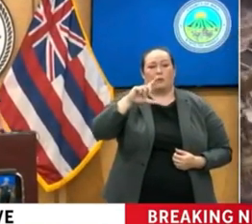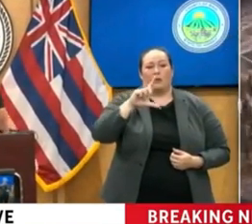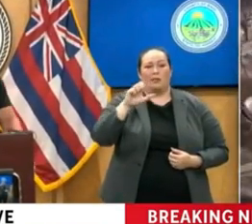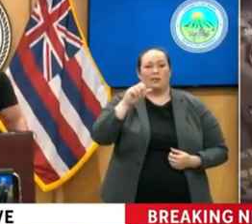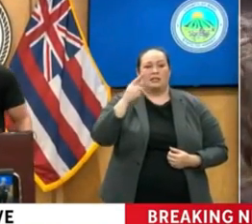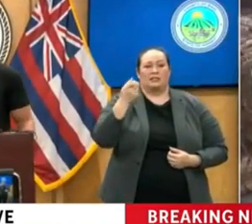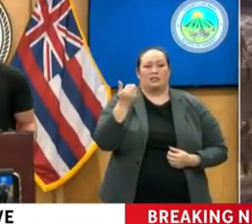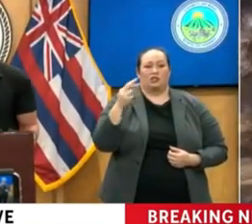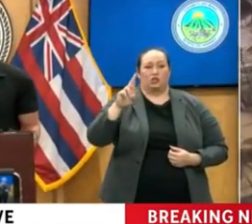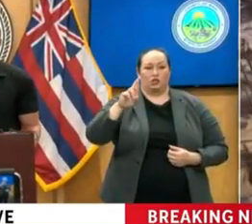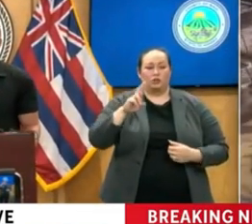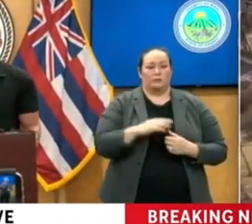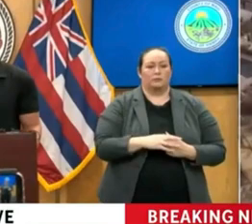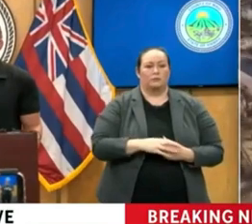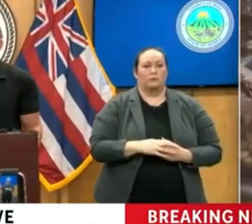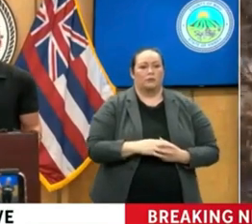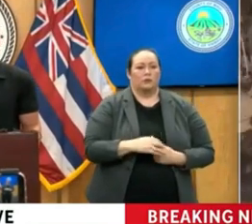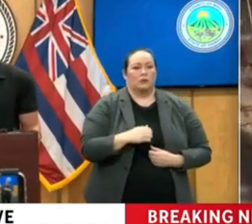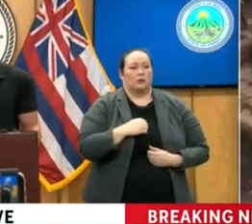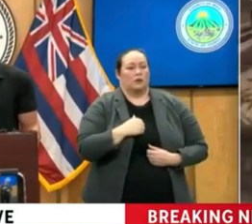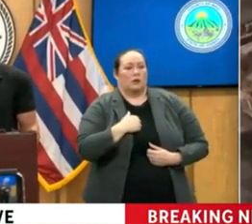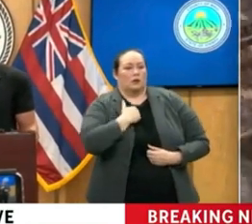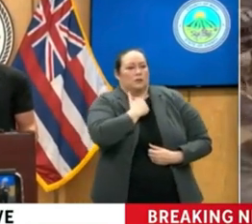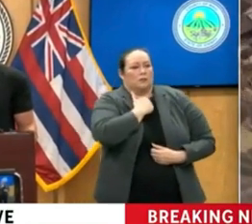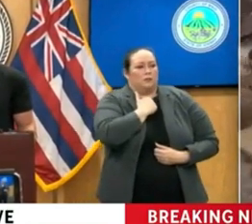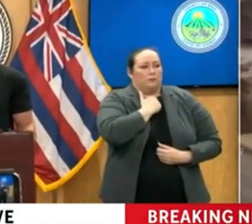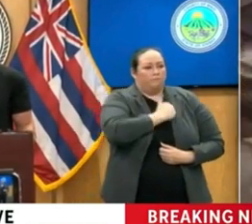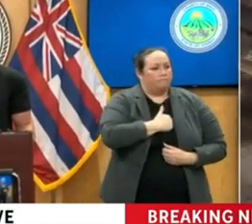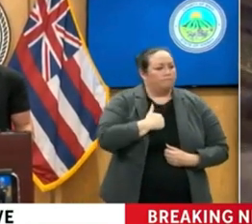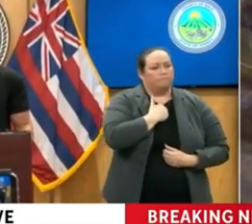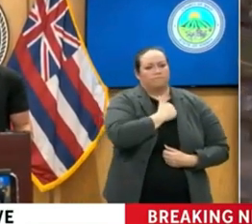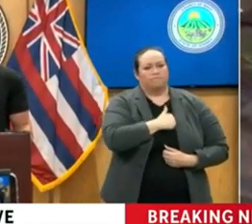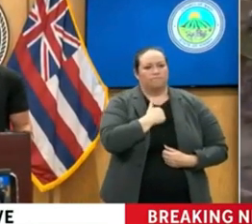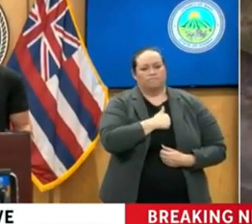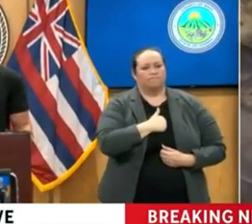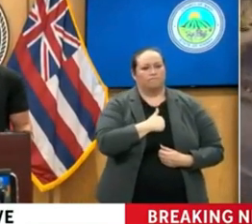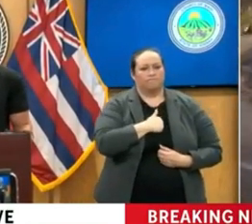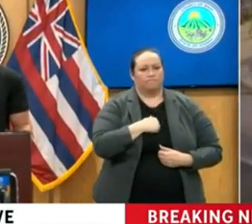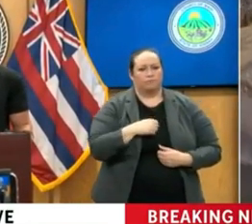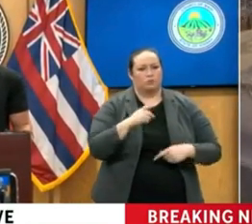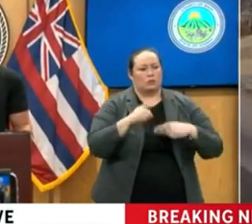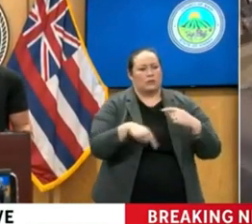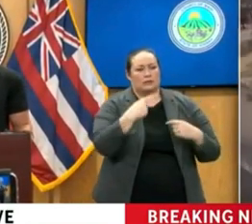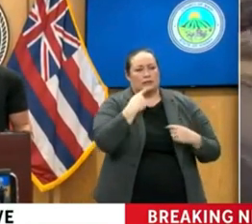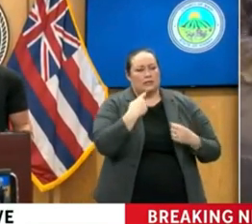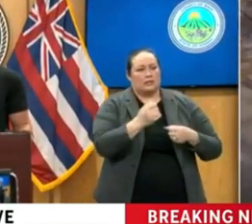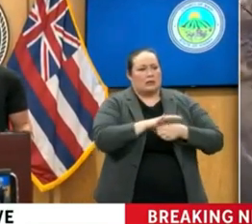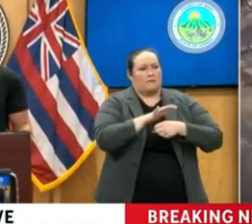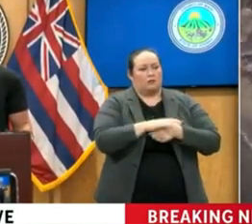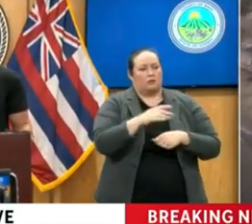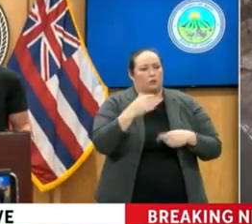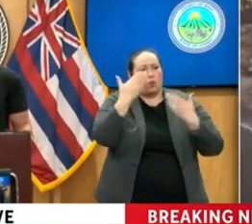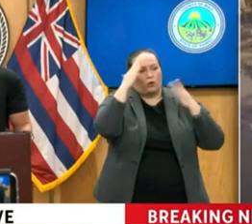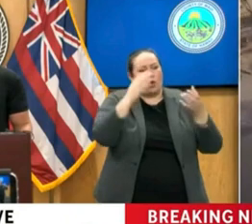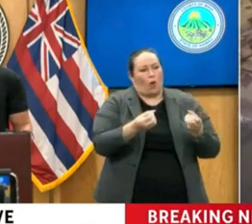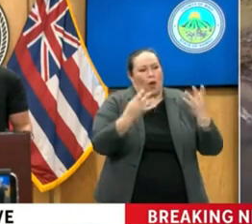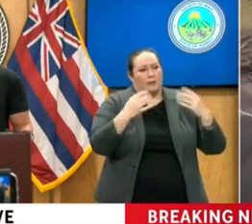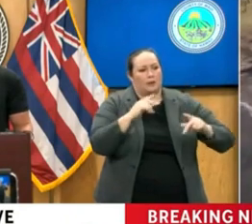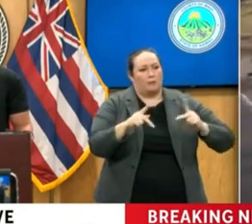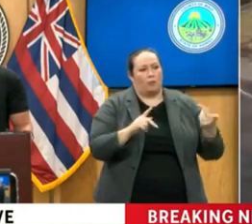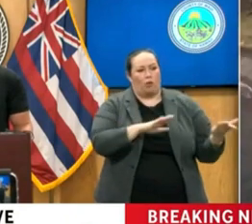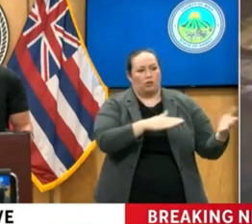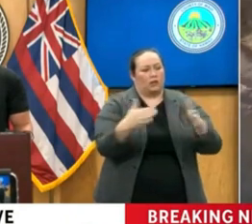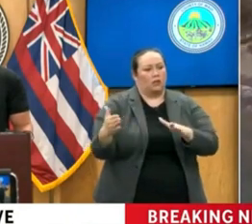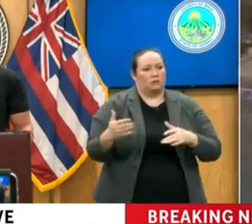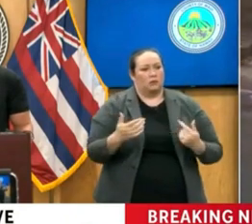Thank you. Our deepest condolences, it can't be stated enough, because we don't know how many people we have dead. When this is all said and